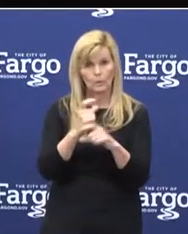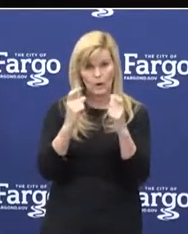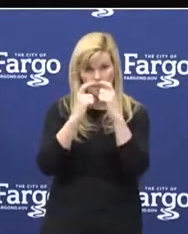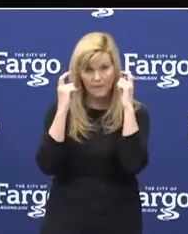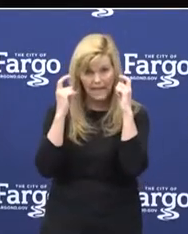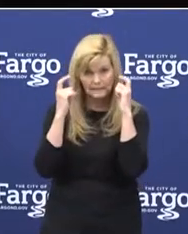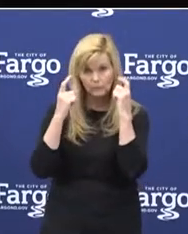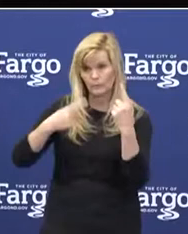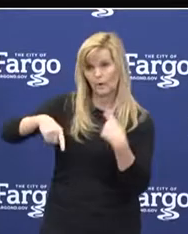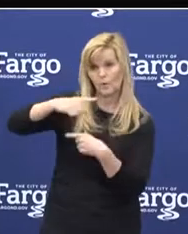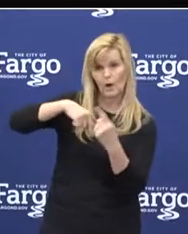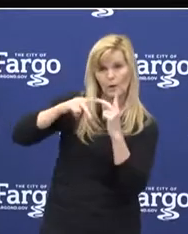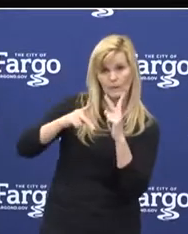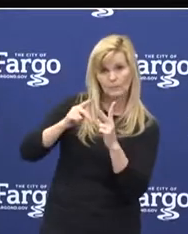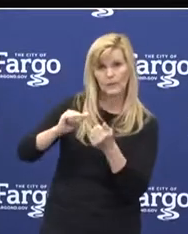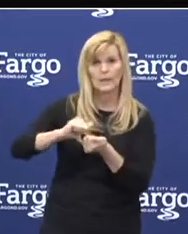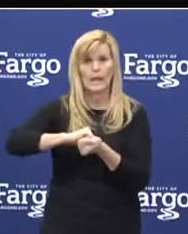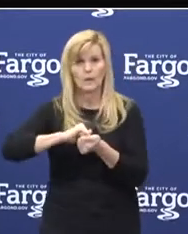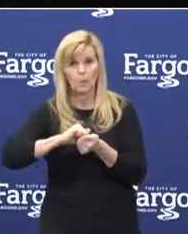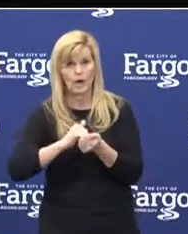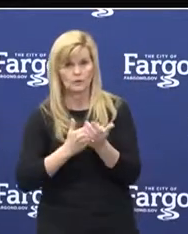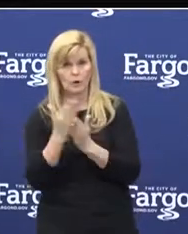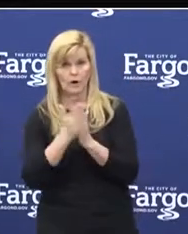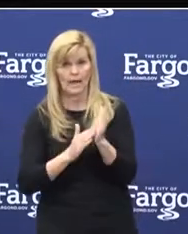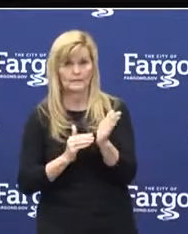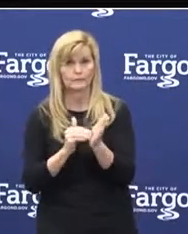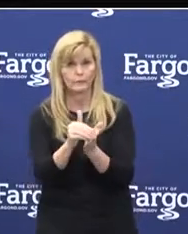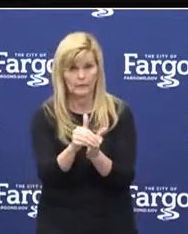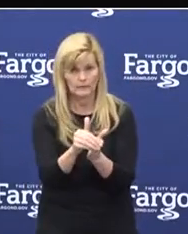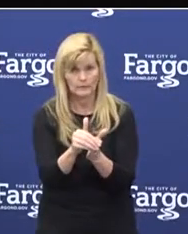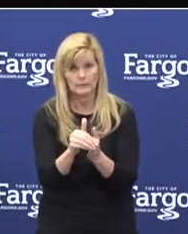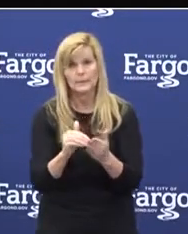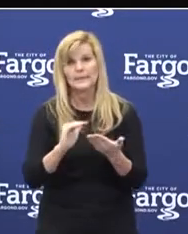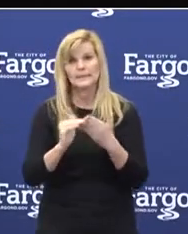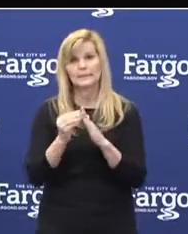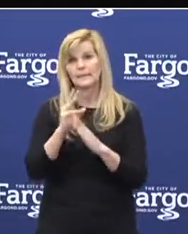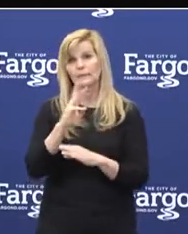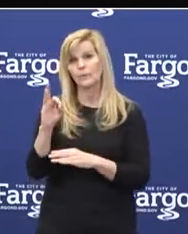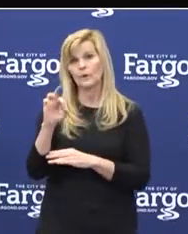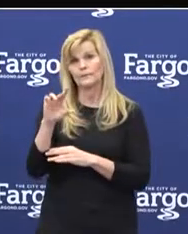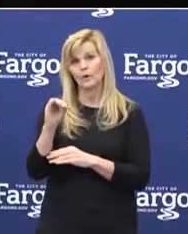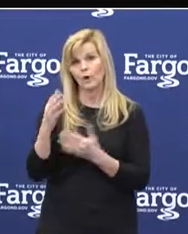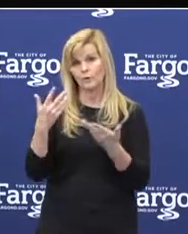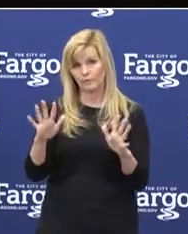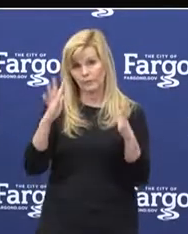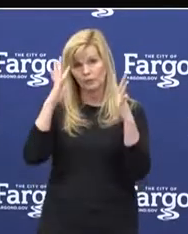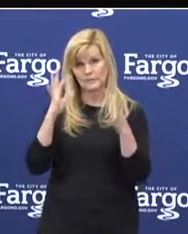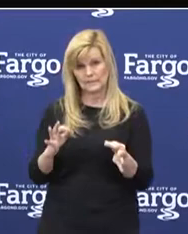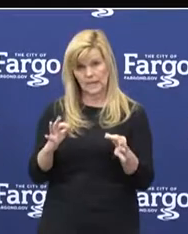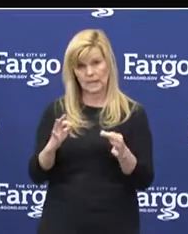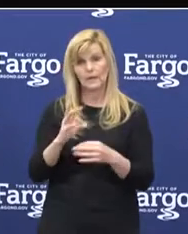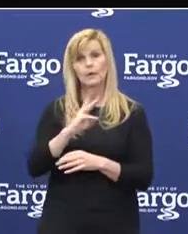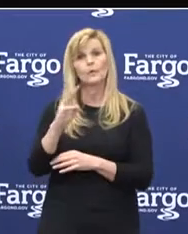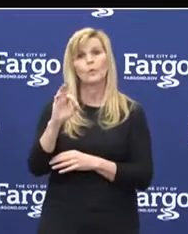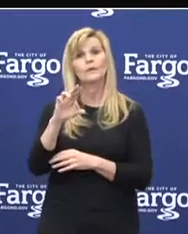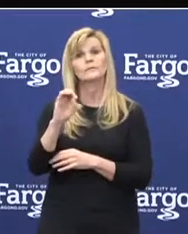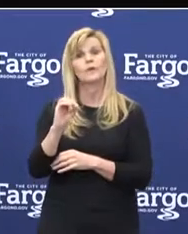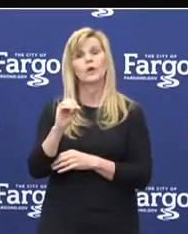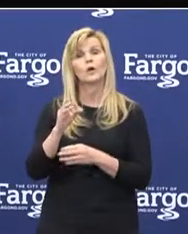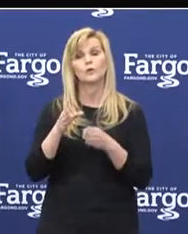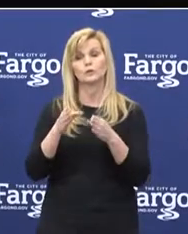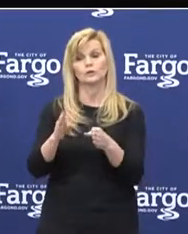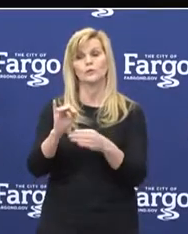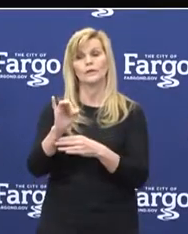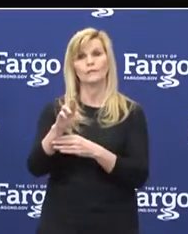near others, and washing our hands thoroughly. The City of West Fargo has decided that the West Fargo Street Fair has been